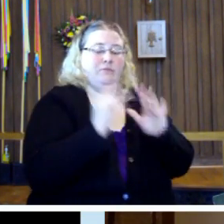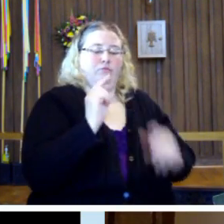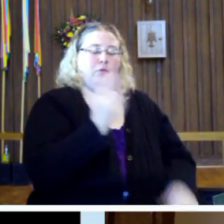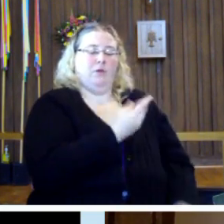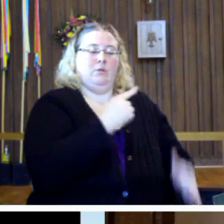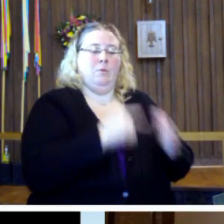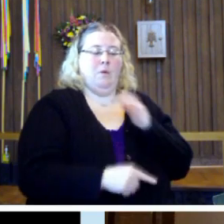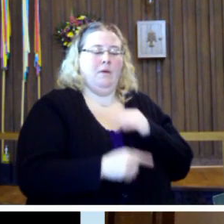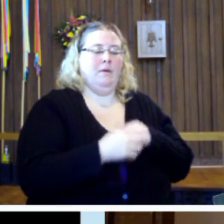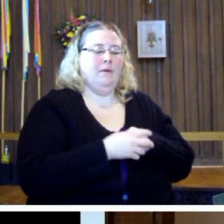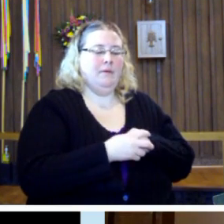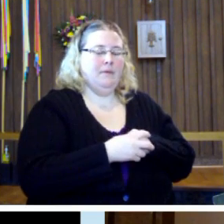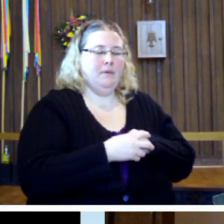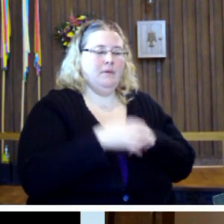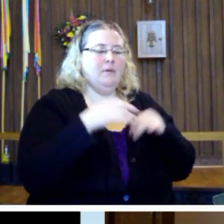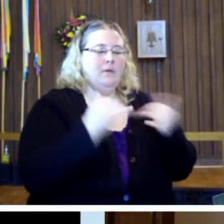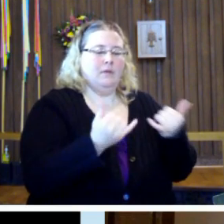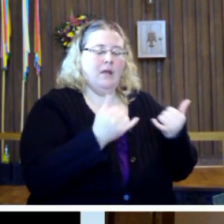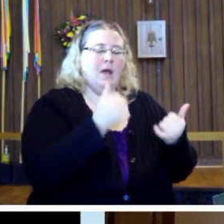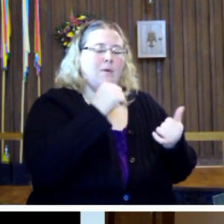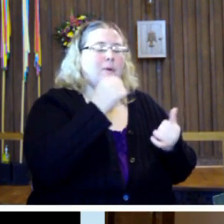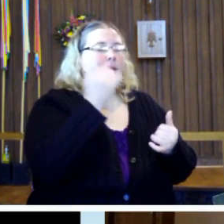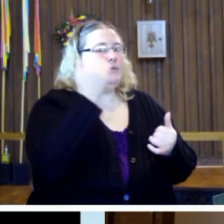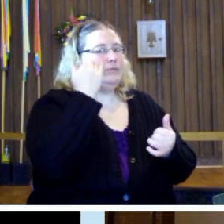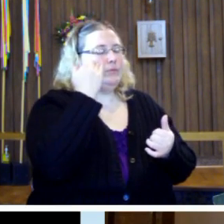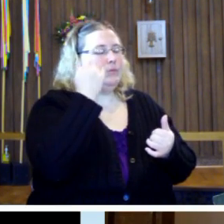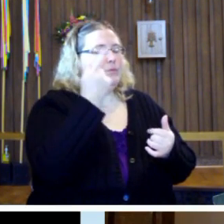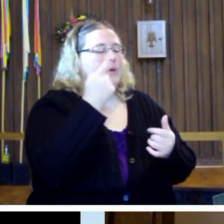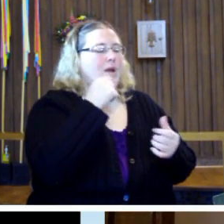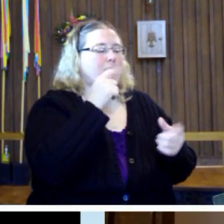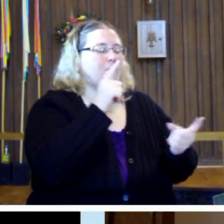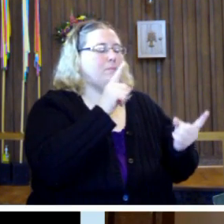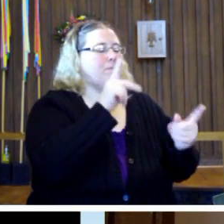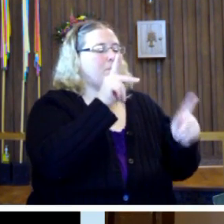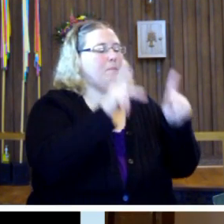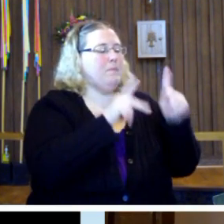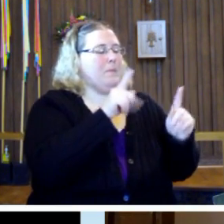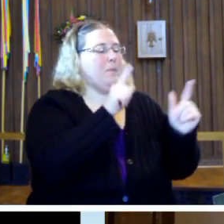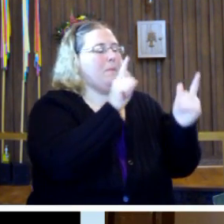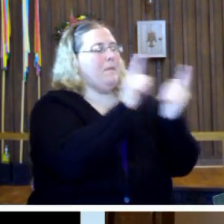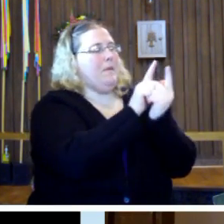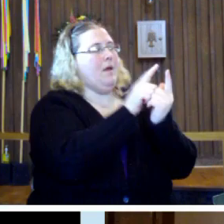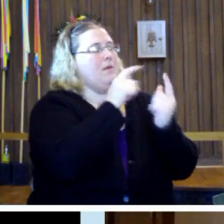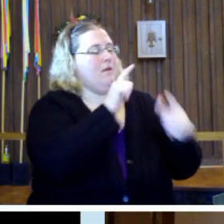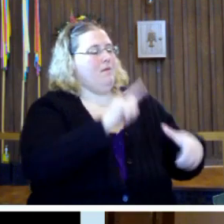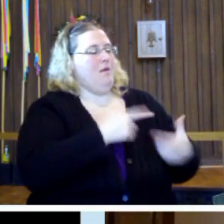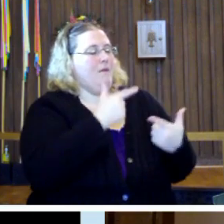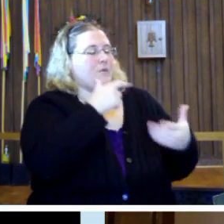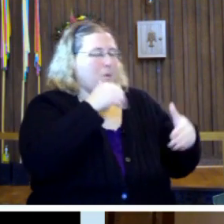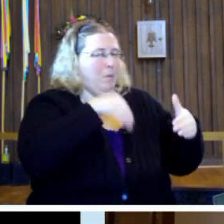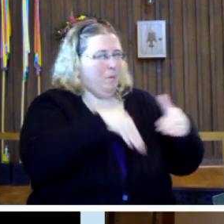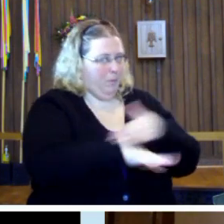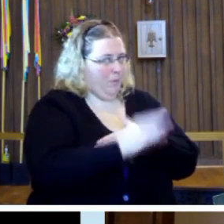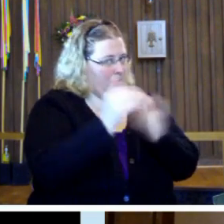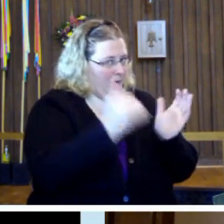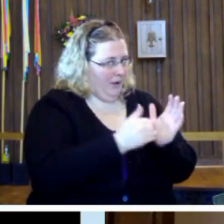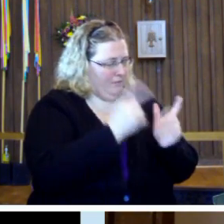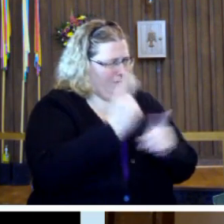us? Now, we certainly have probably encountered people in our lives that have been born again.